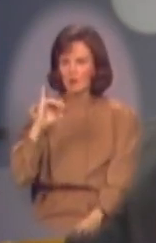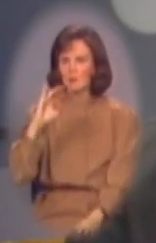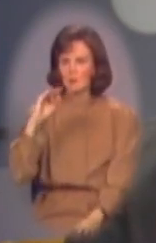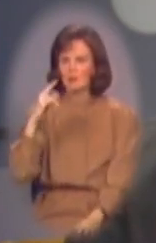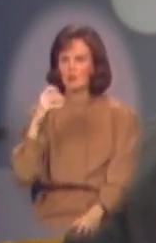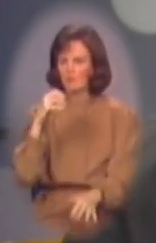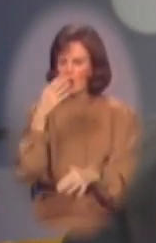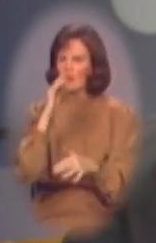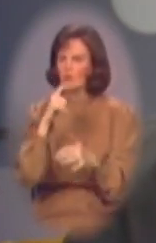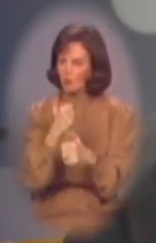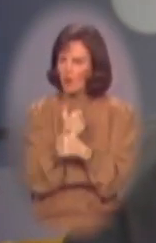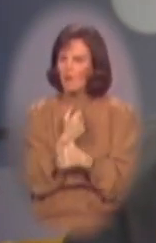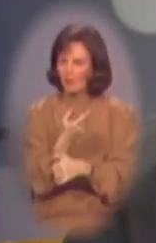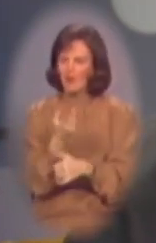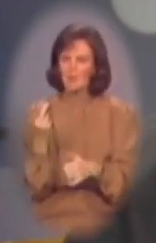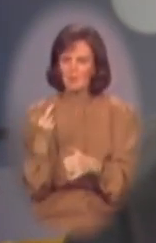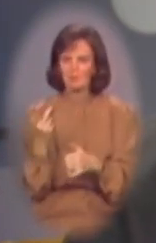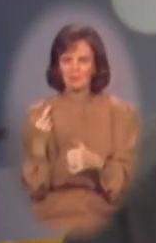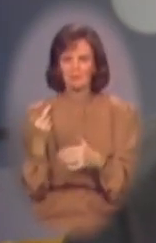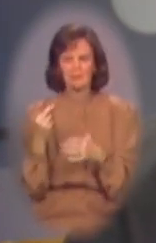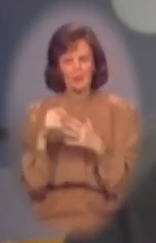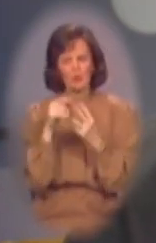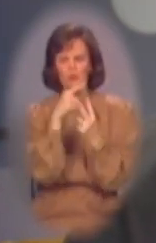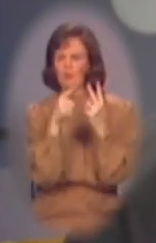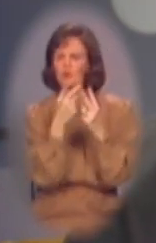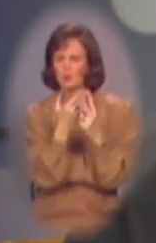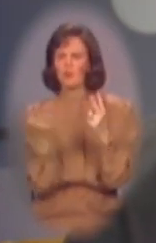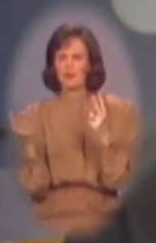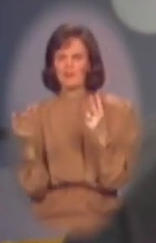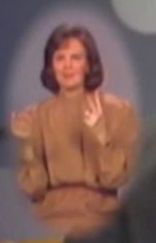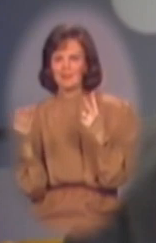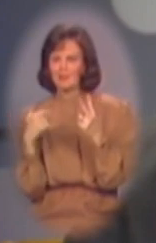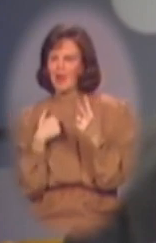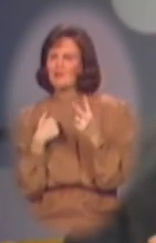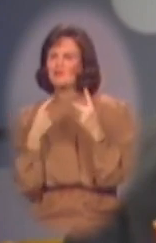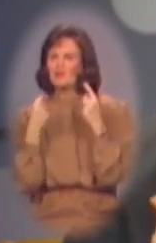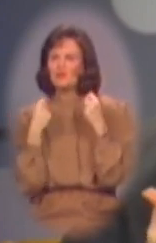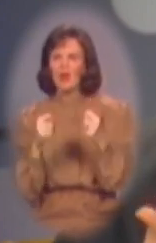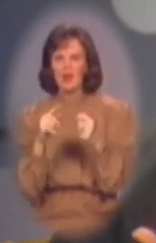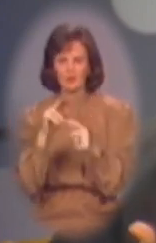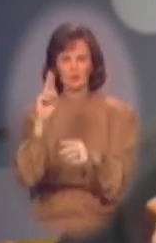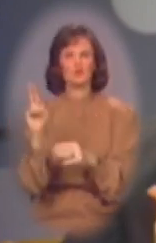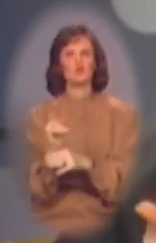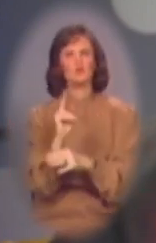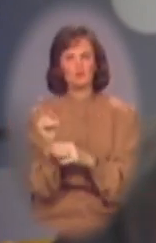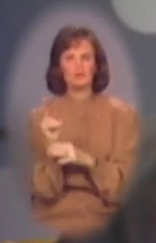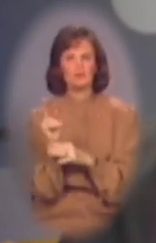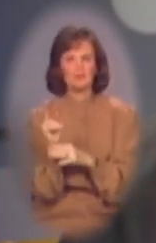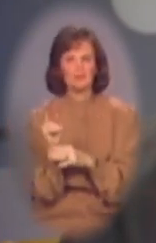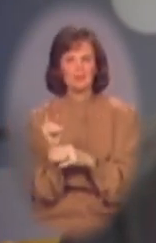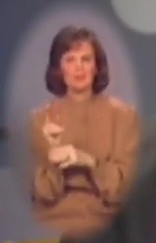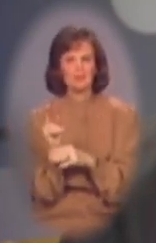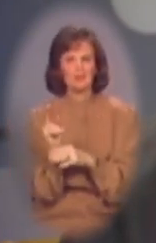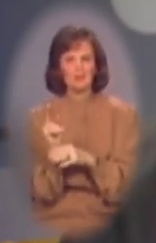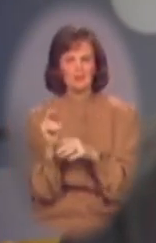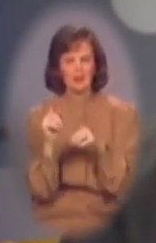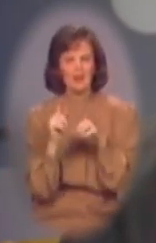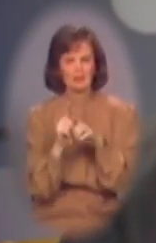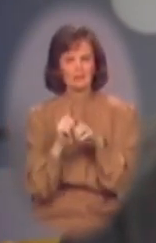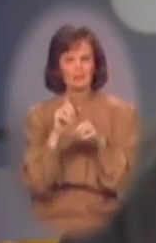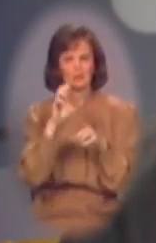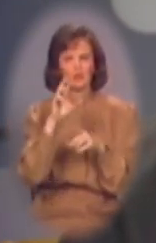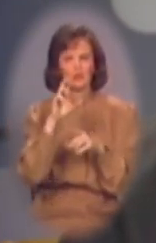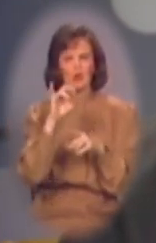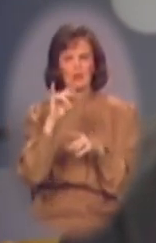You gotta love them. These at least are the two things that I, I try to use as, uh, as criteria.